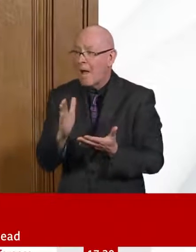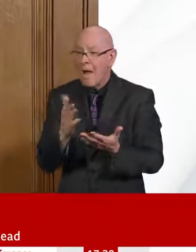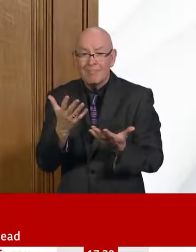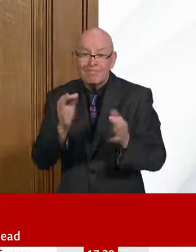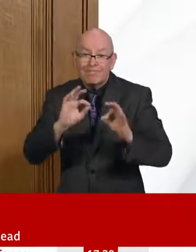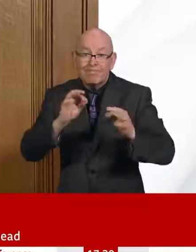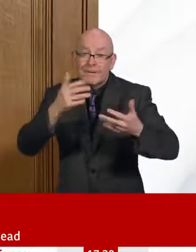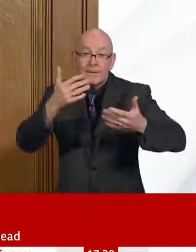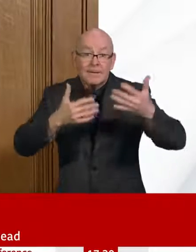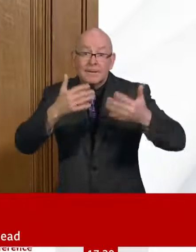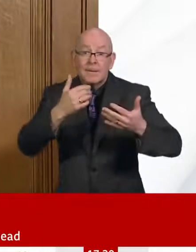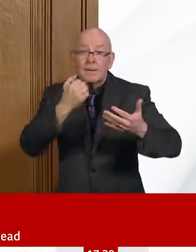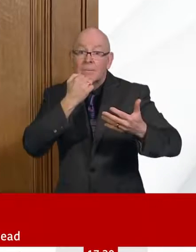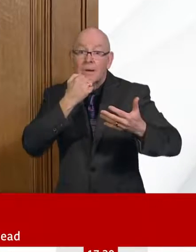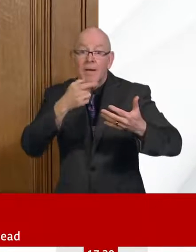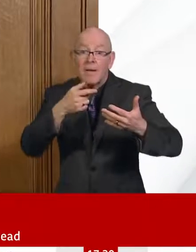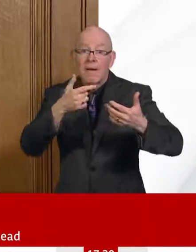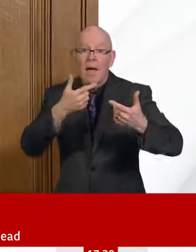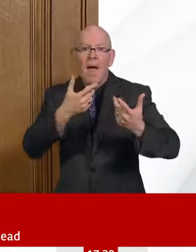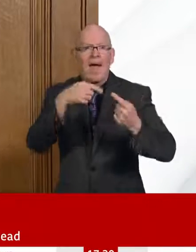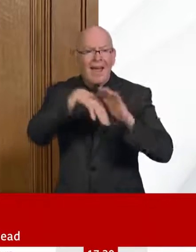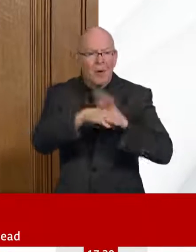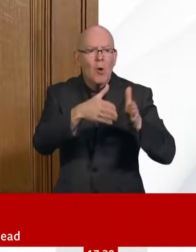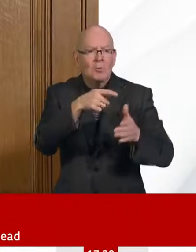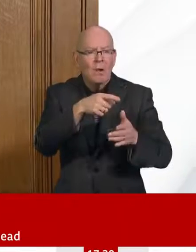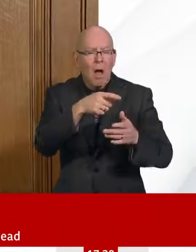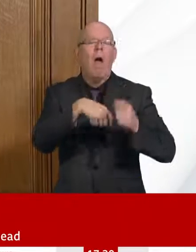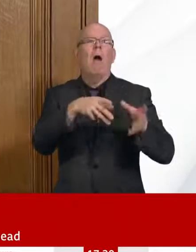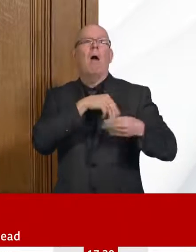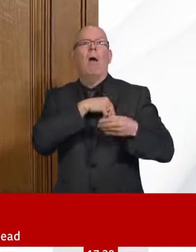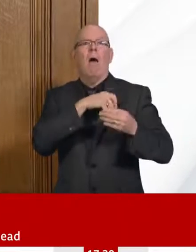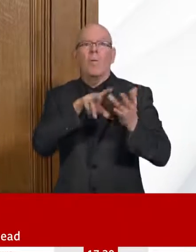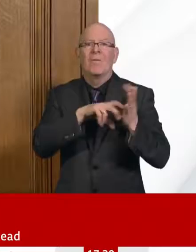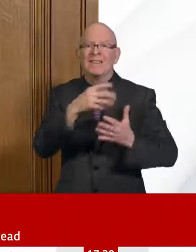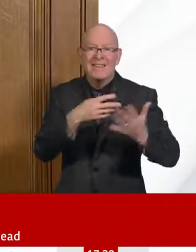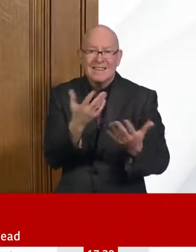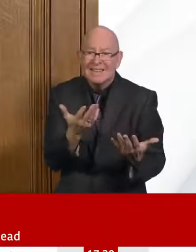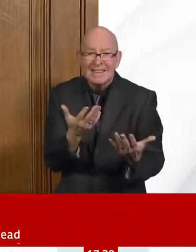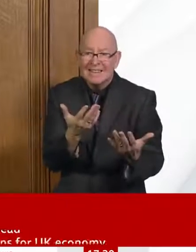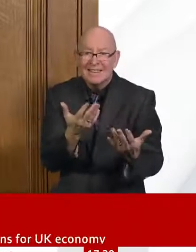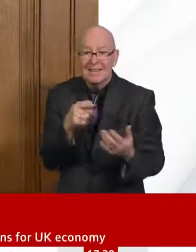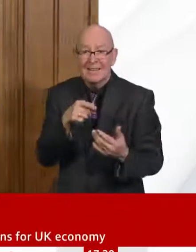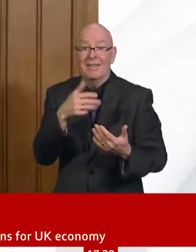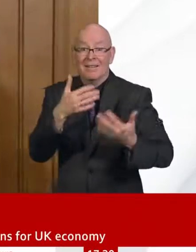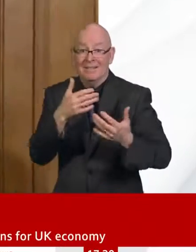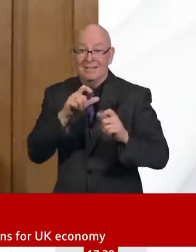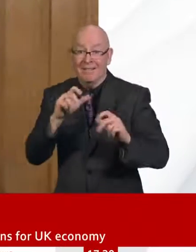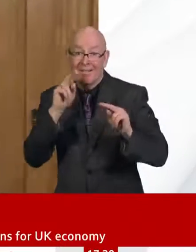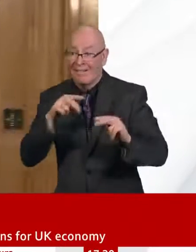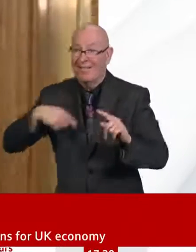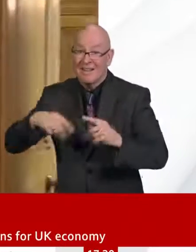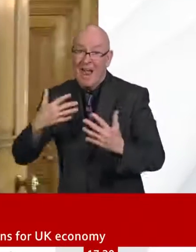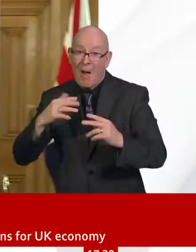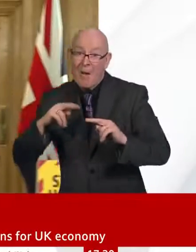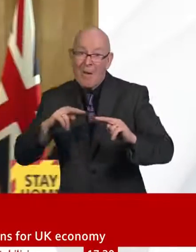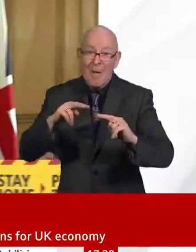yet to be able to give that number, or to calculate that number. Thank you, Francis. I'll turn next to